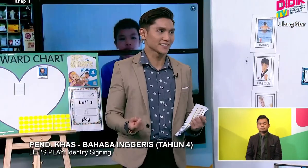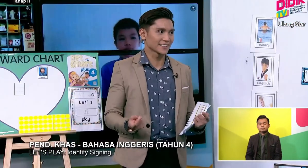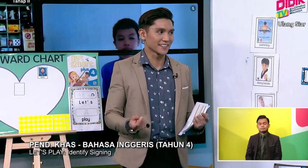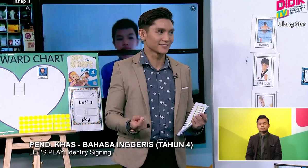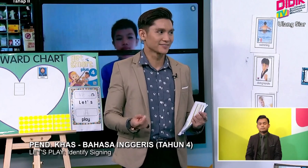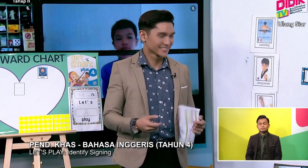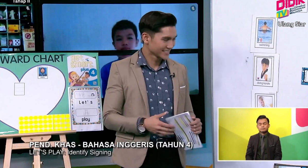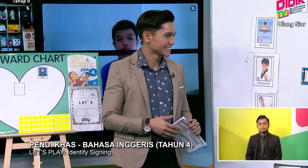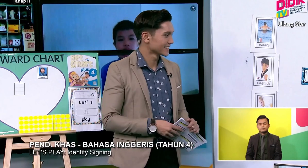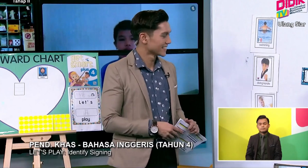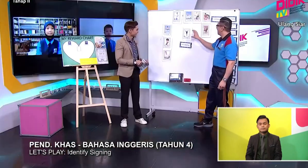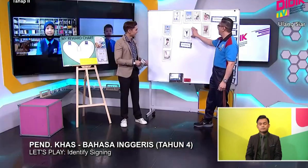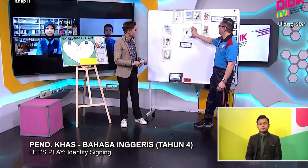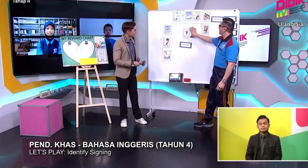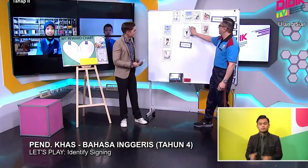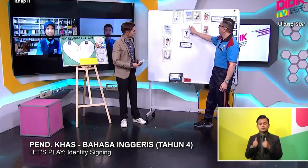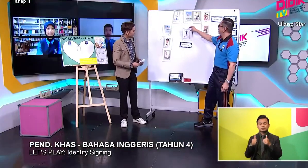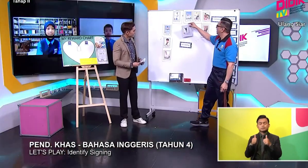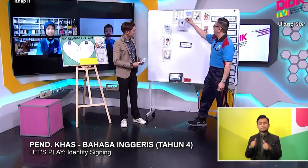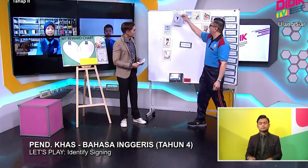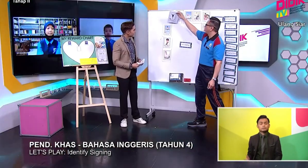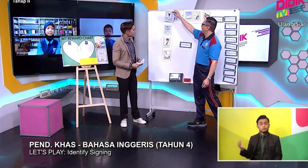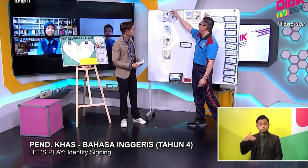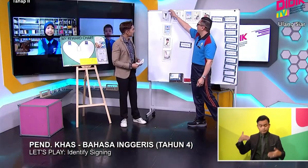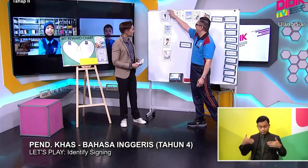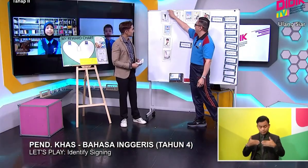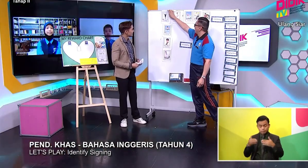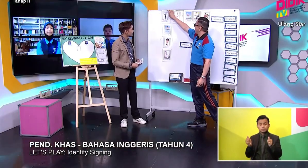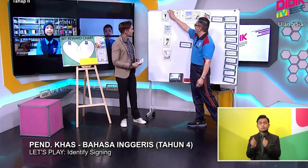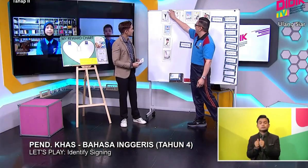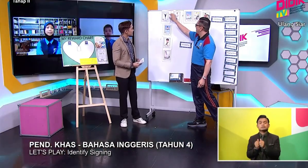to do ice skating. Good job. Let's continue the next one.